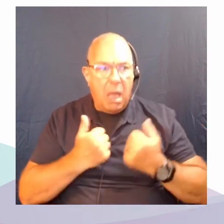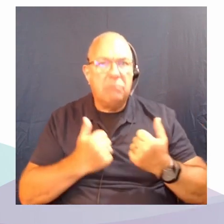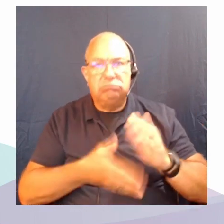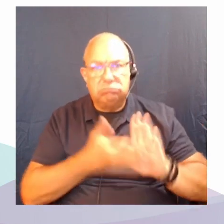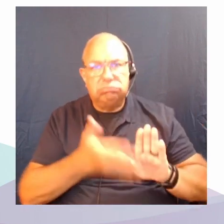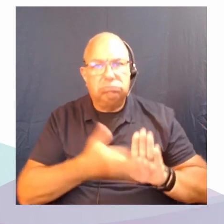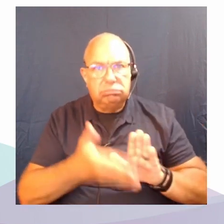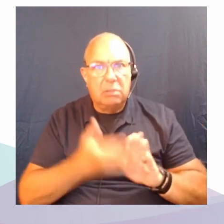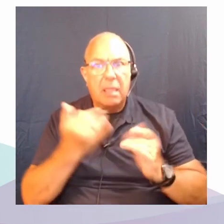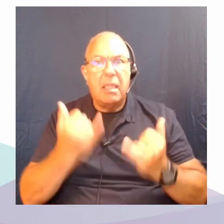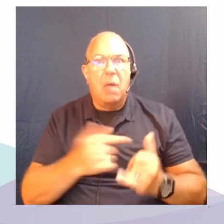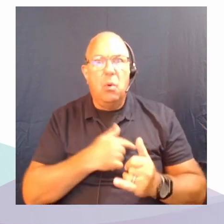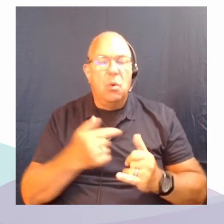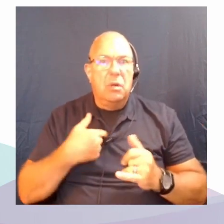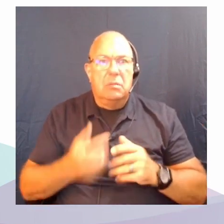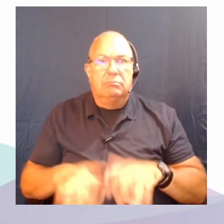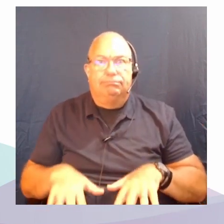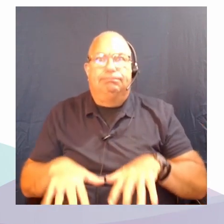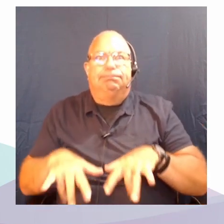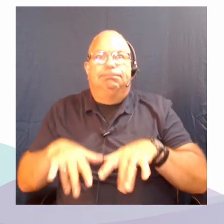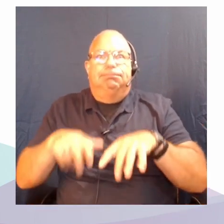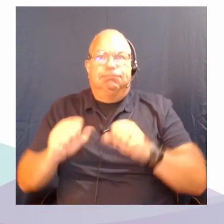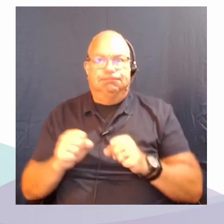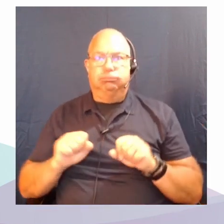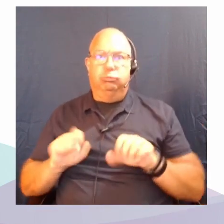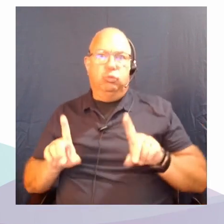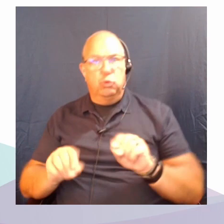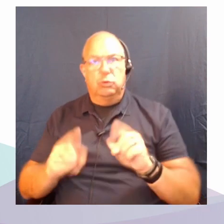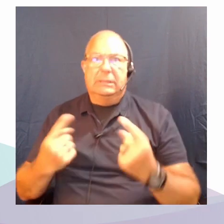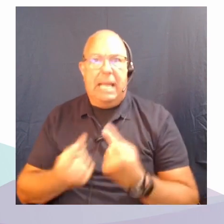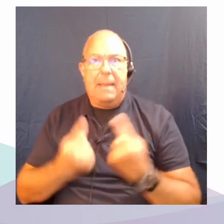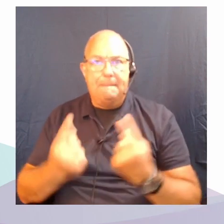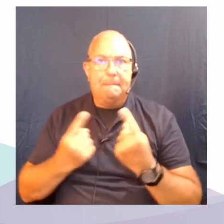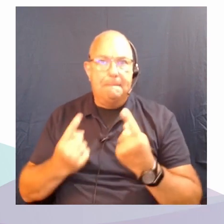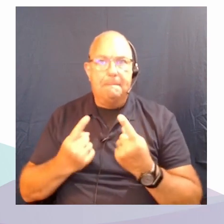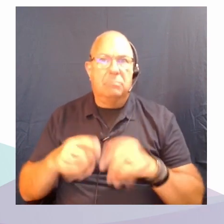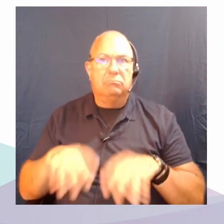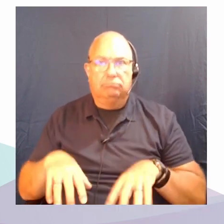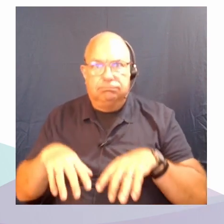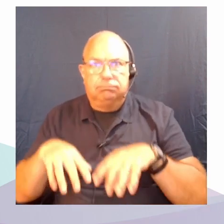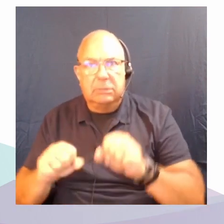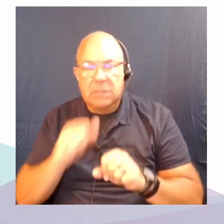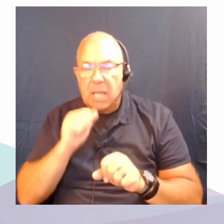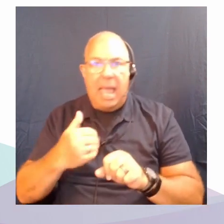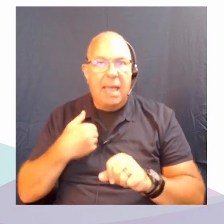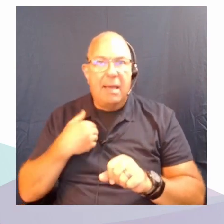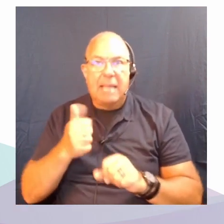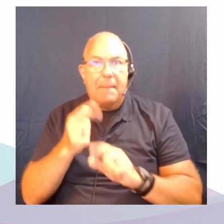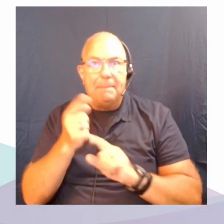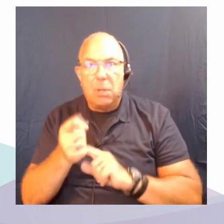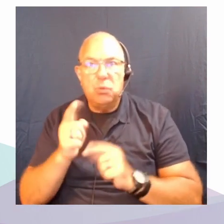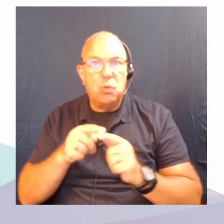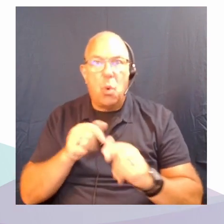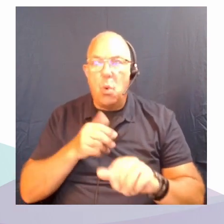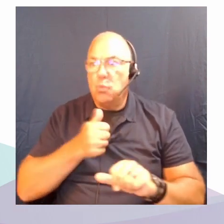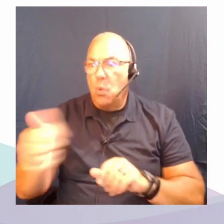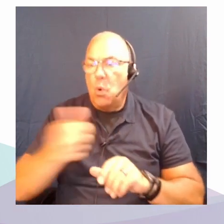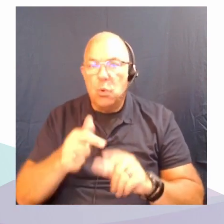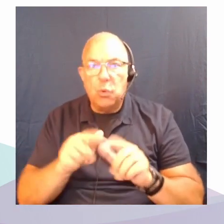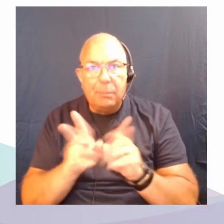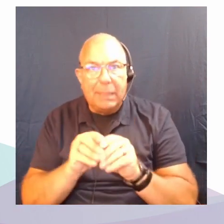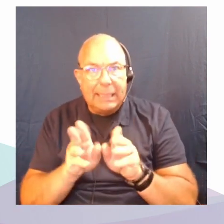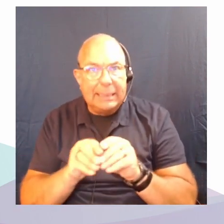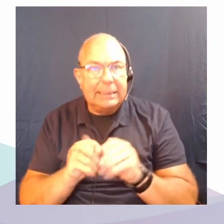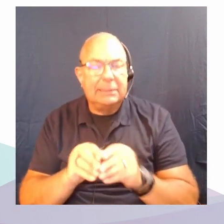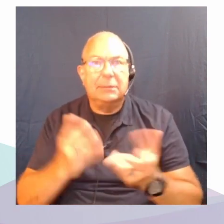up and everybody had to, like, now neoliberal perform, and you didn't even have 10 minutes to walk between meetings, or, you and we do these